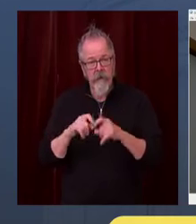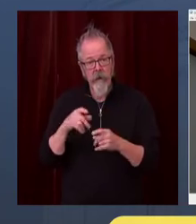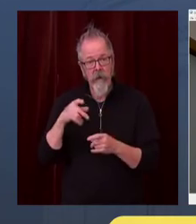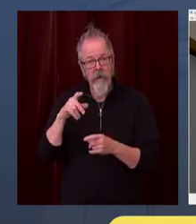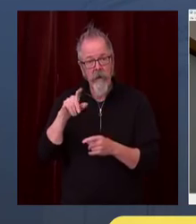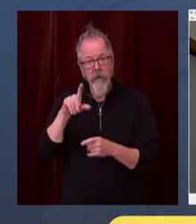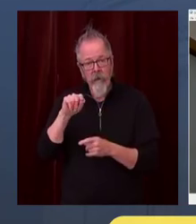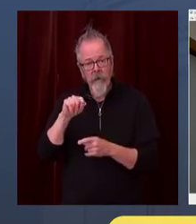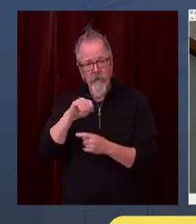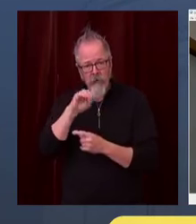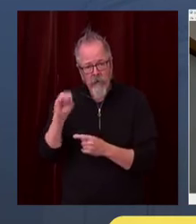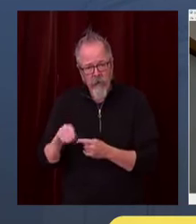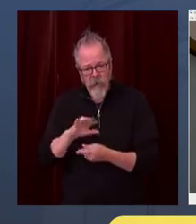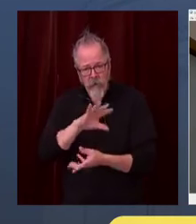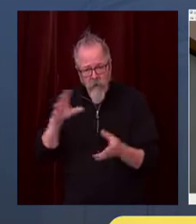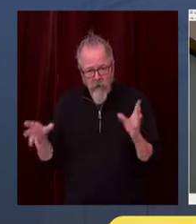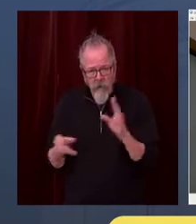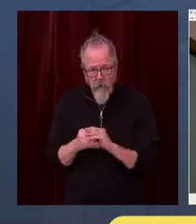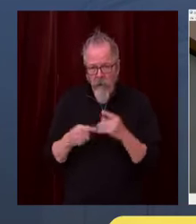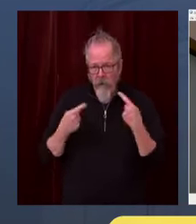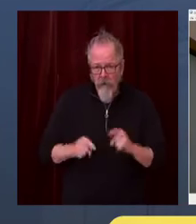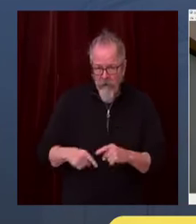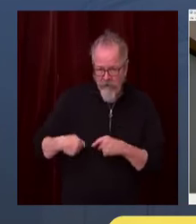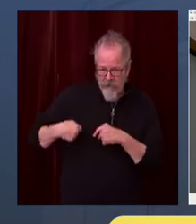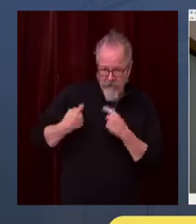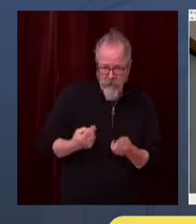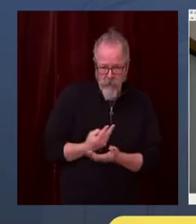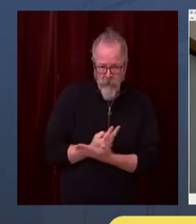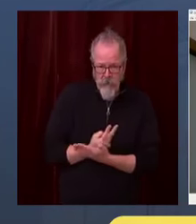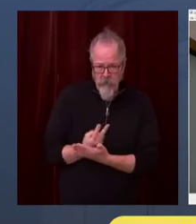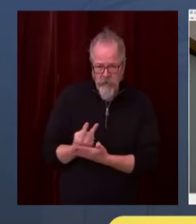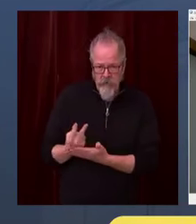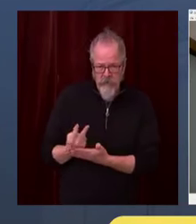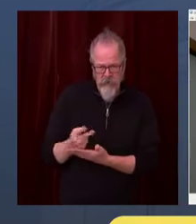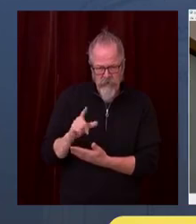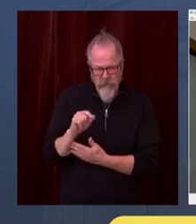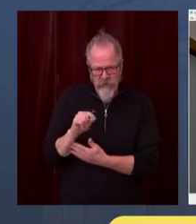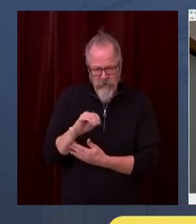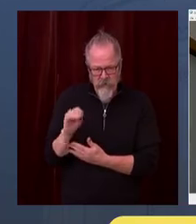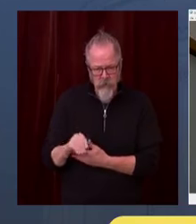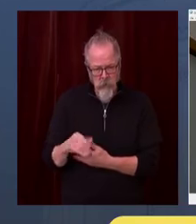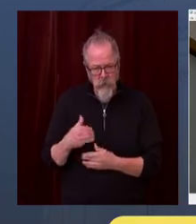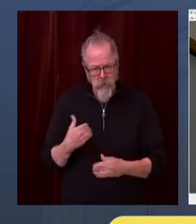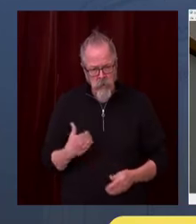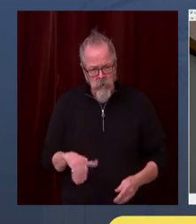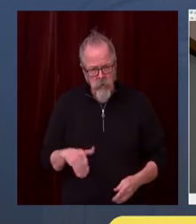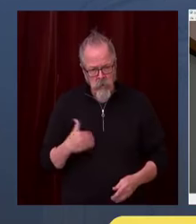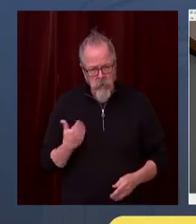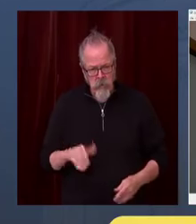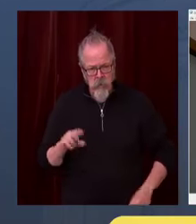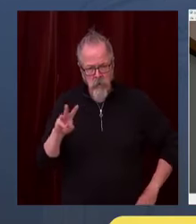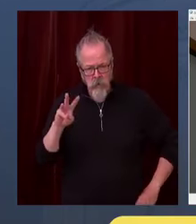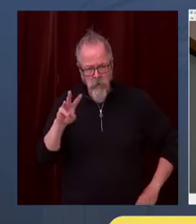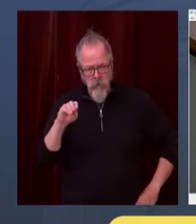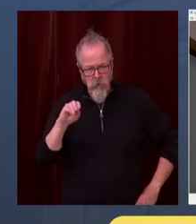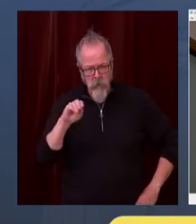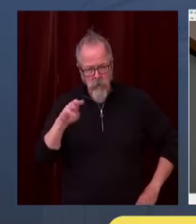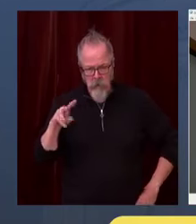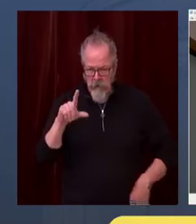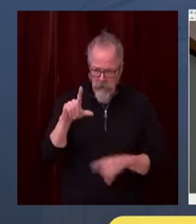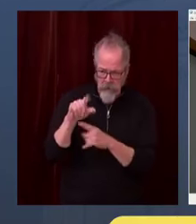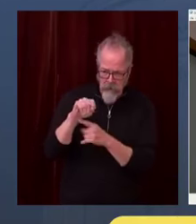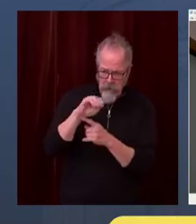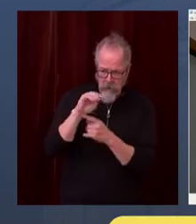period is just from the last two weeks. And we know that the health and economic impacts of this virus